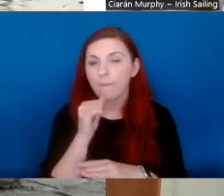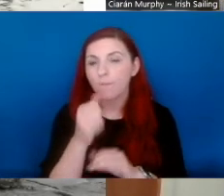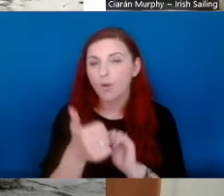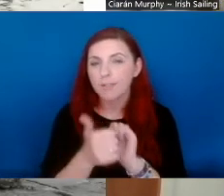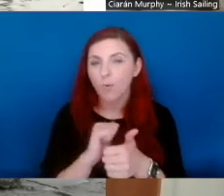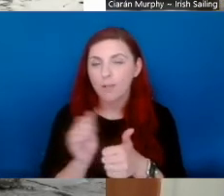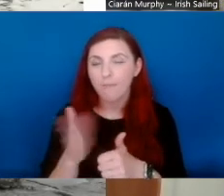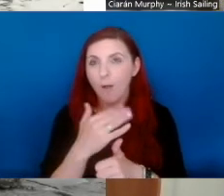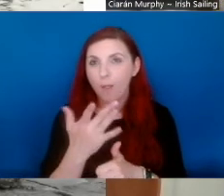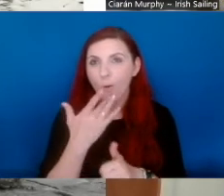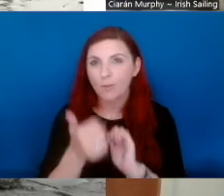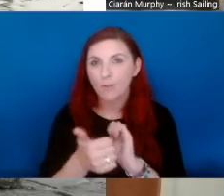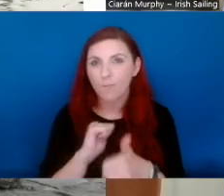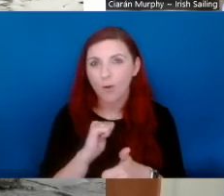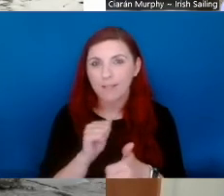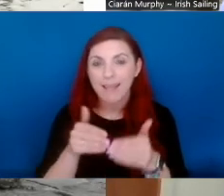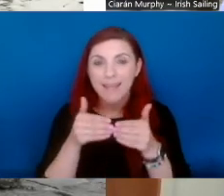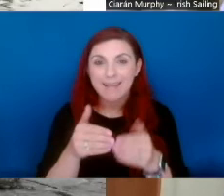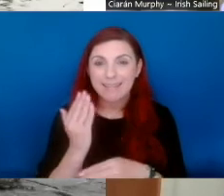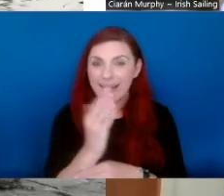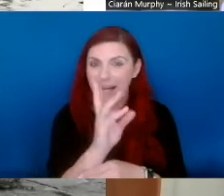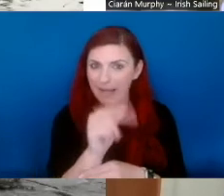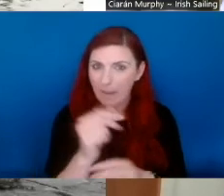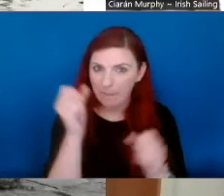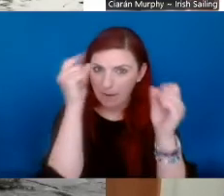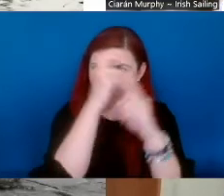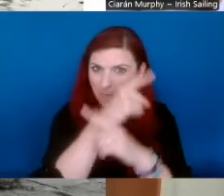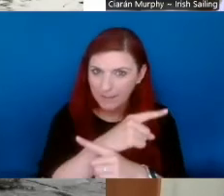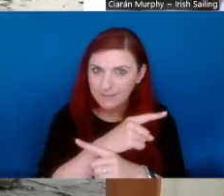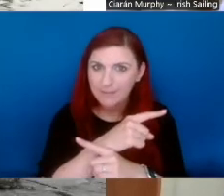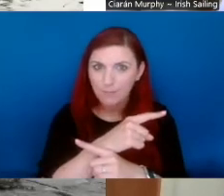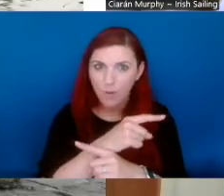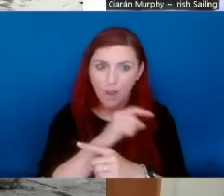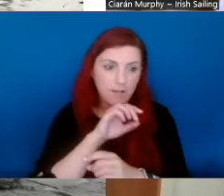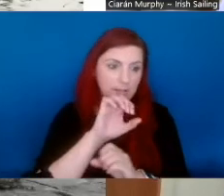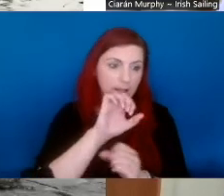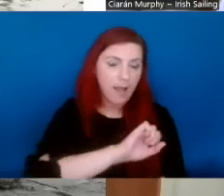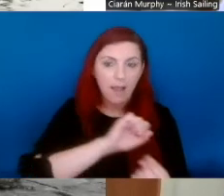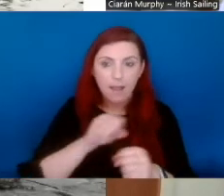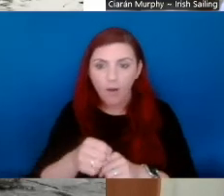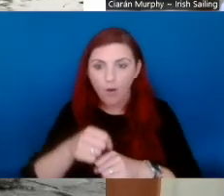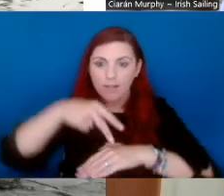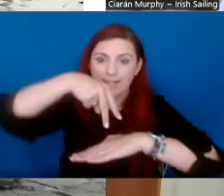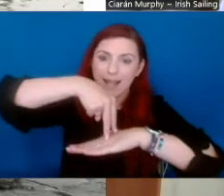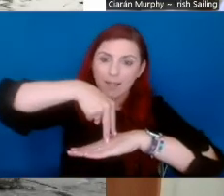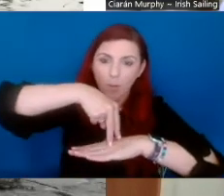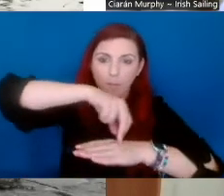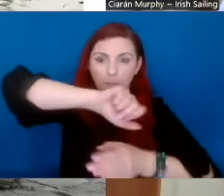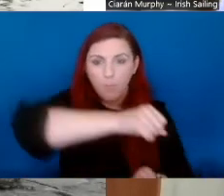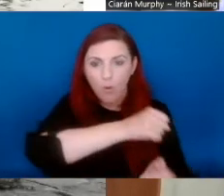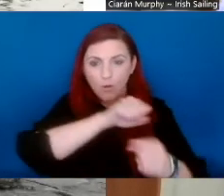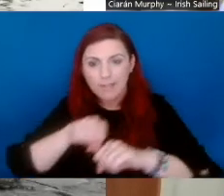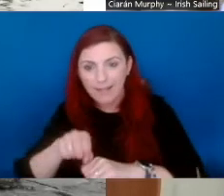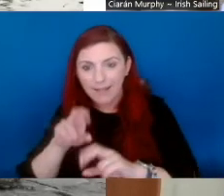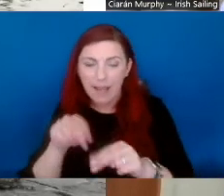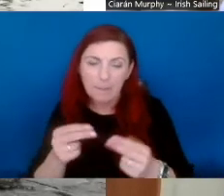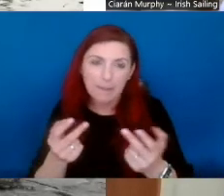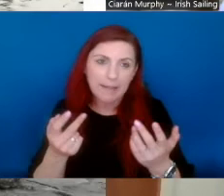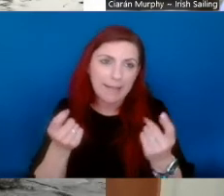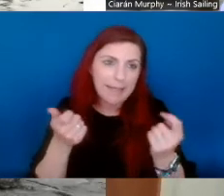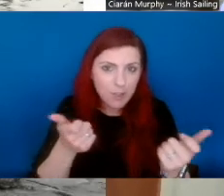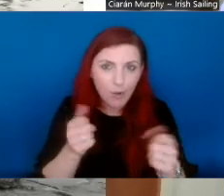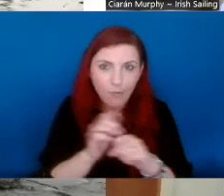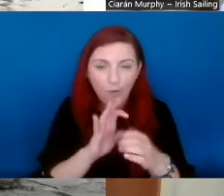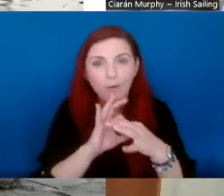absolutely, Tomás. Like we've started, and I probably wouldn't be the first sport of all the water sports. Sailing can be